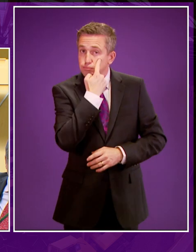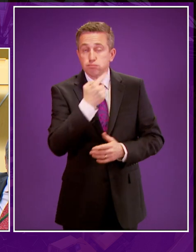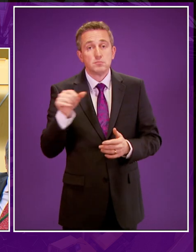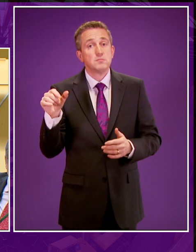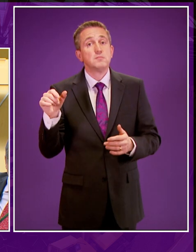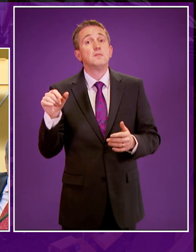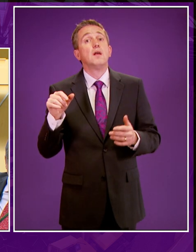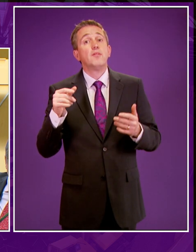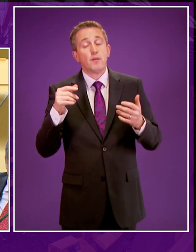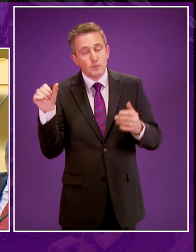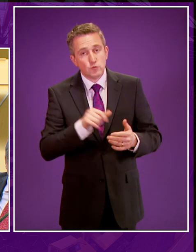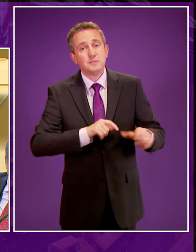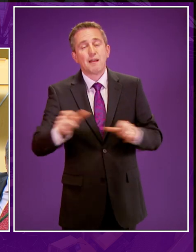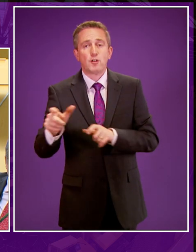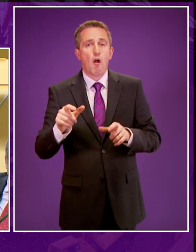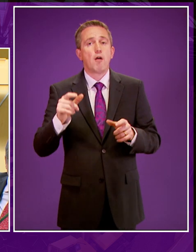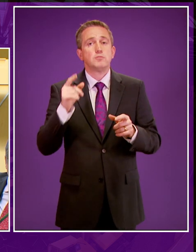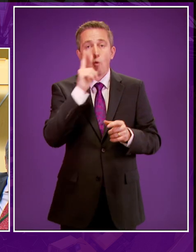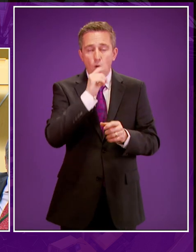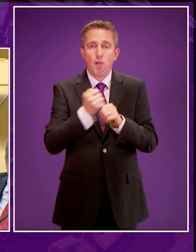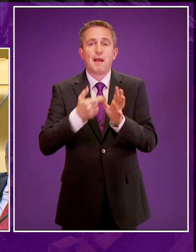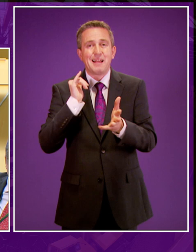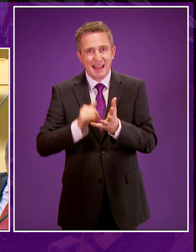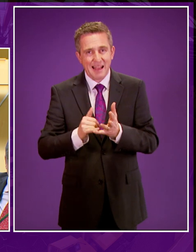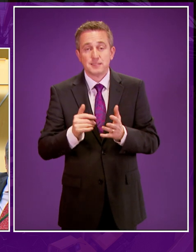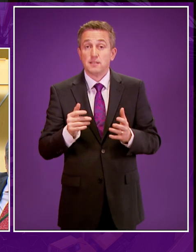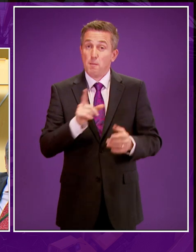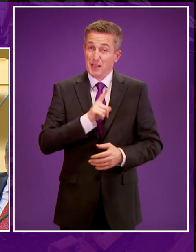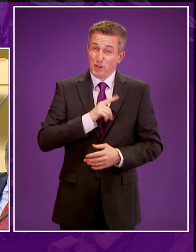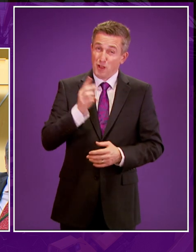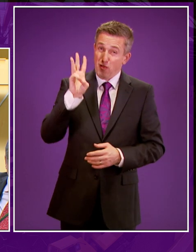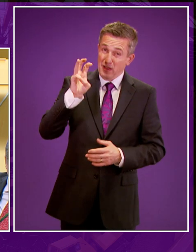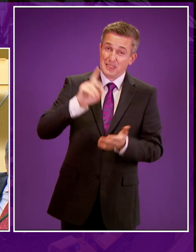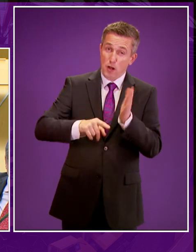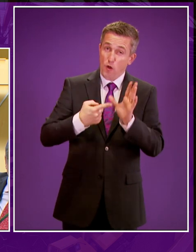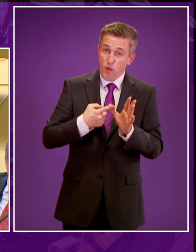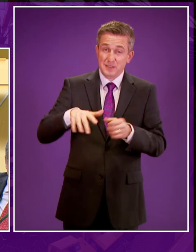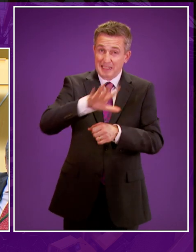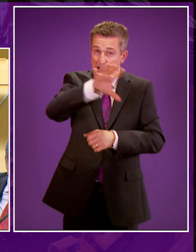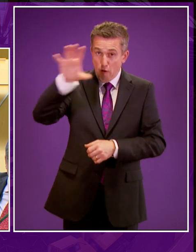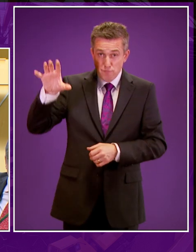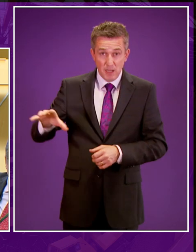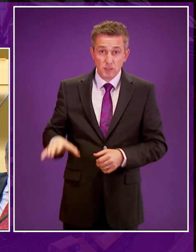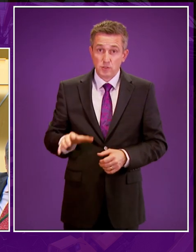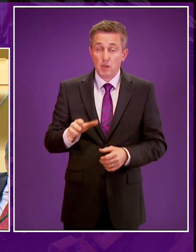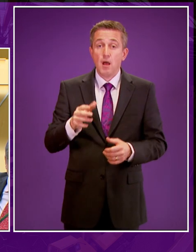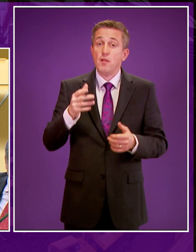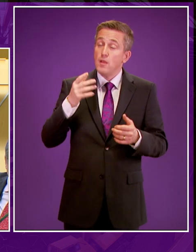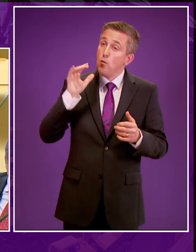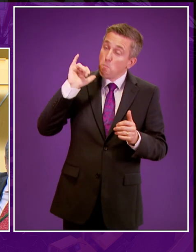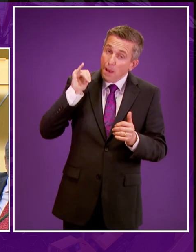and gas to be taken forward at this time, noting strong opposition in the 13 local authority areas most likely to be impacted by fracking.